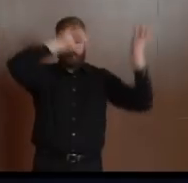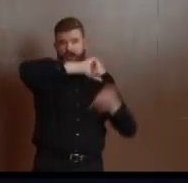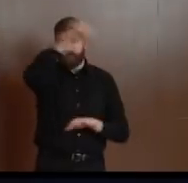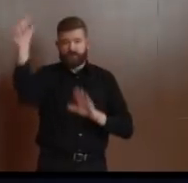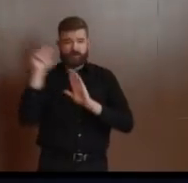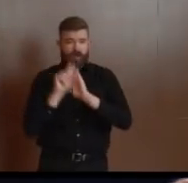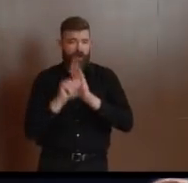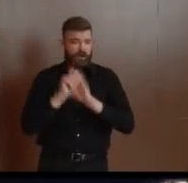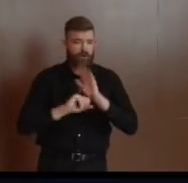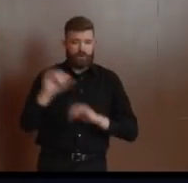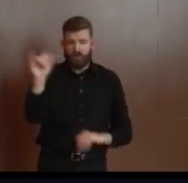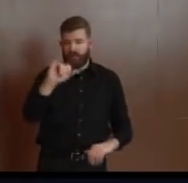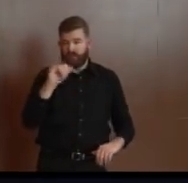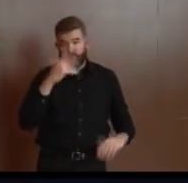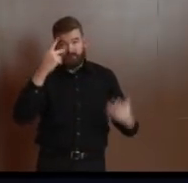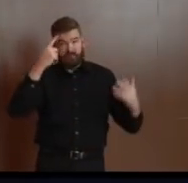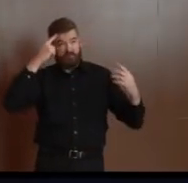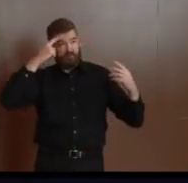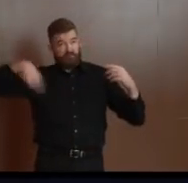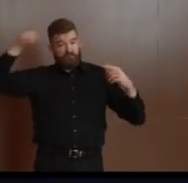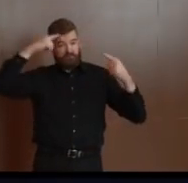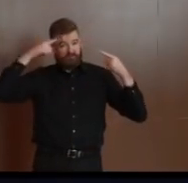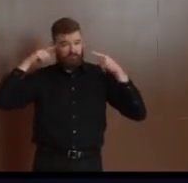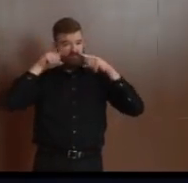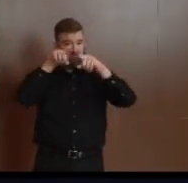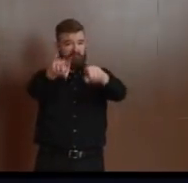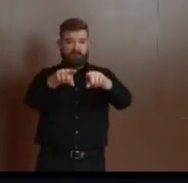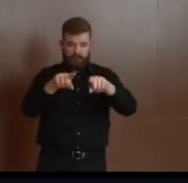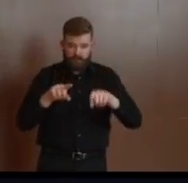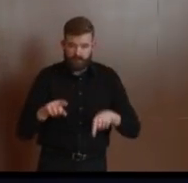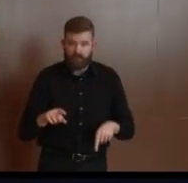guidelines and we'll defend the governor's executive order in court.